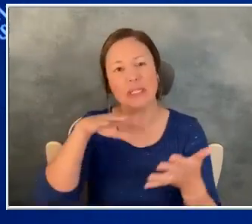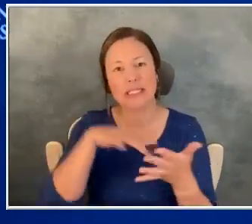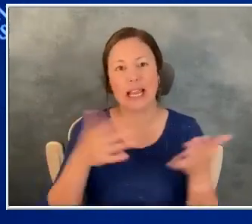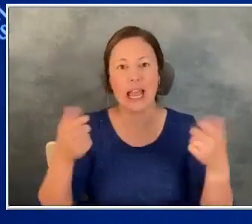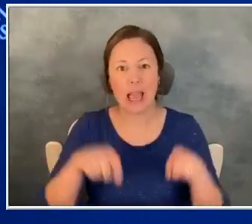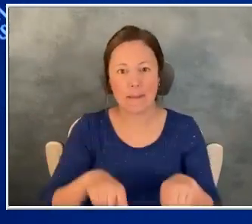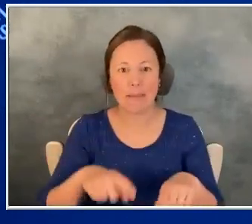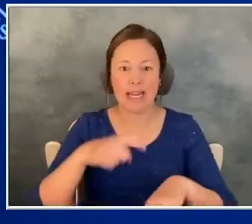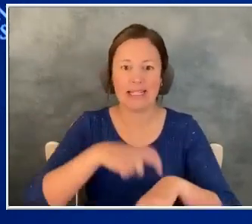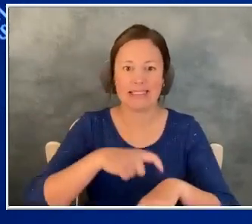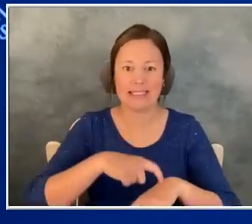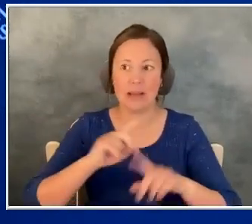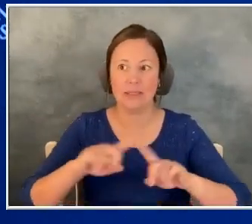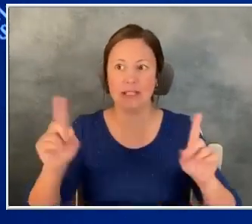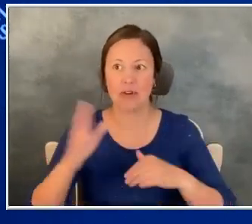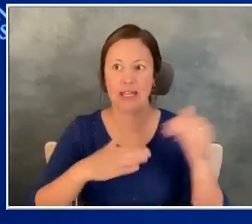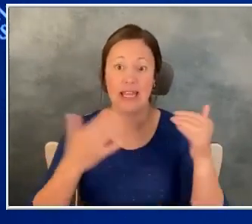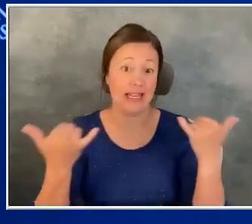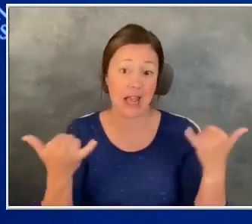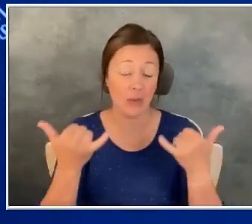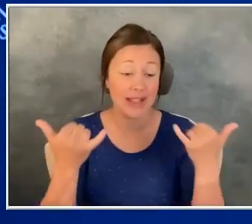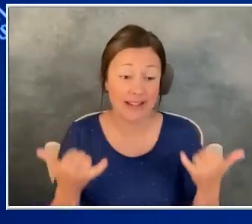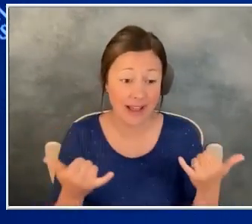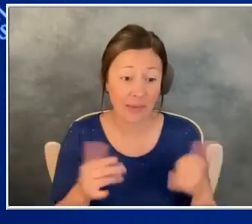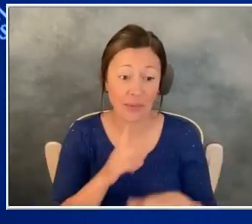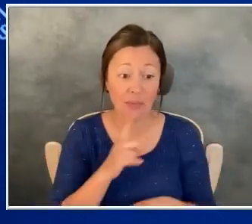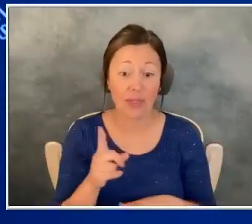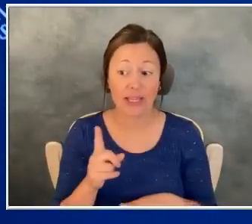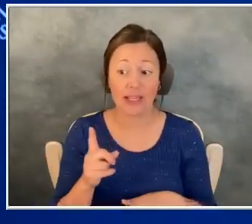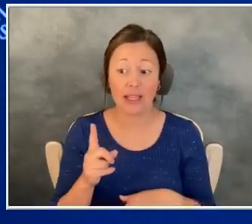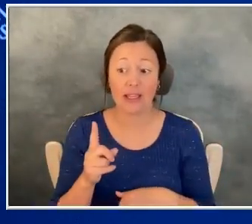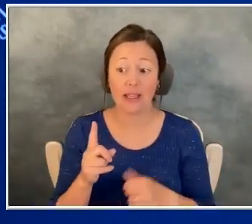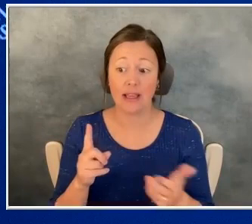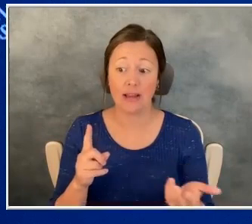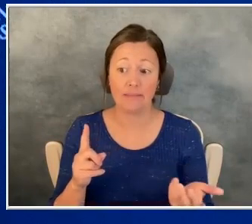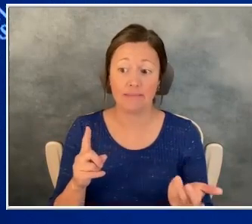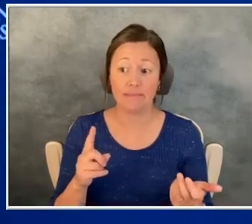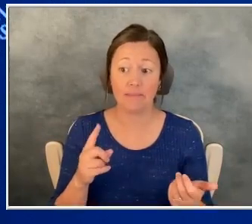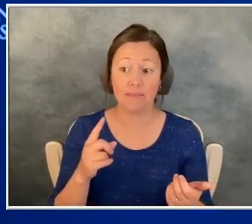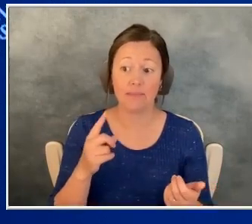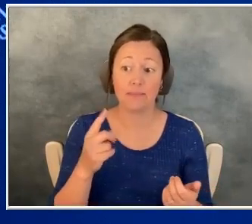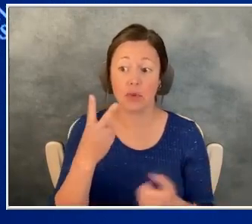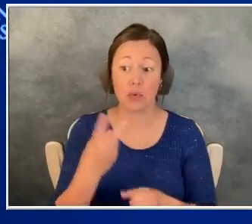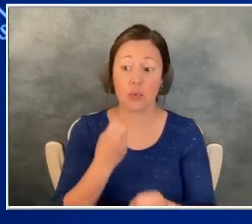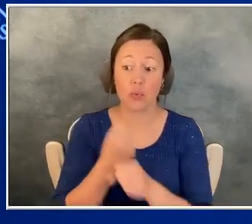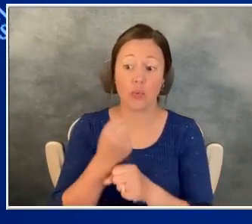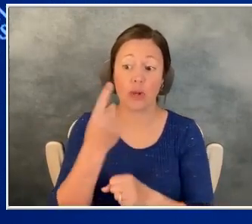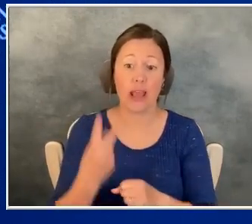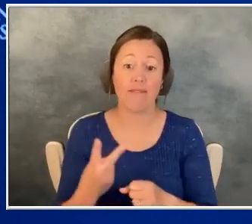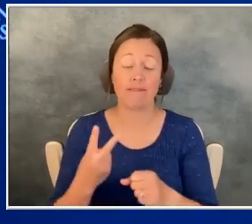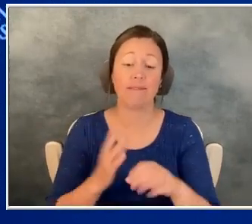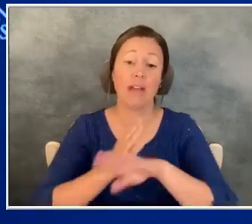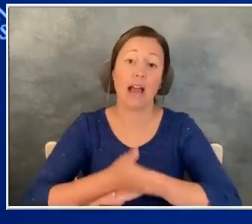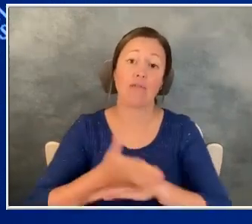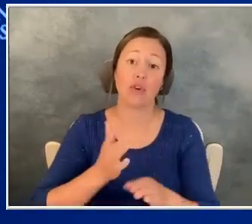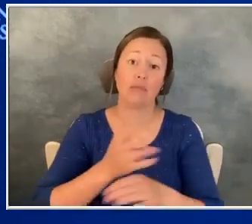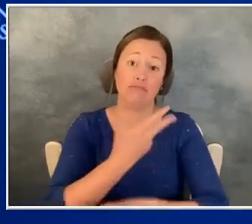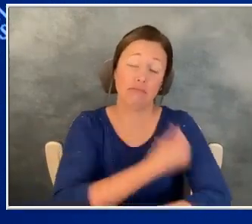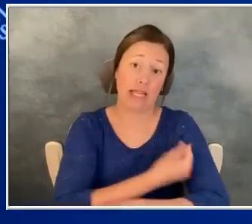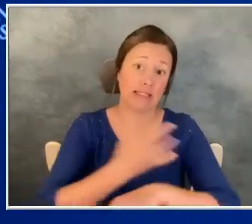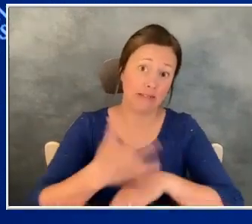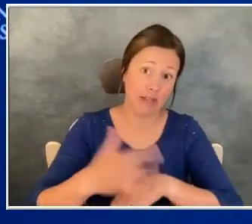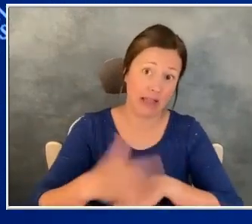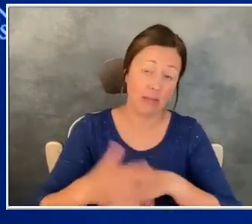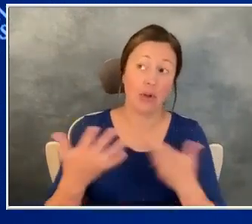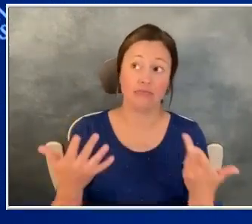different than this time period. Now we are, you know, two and a half years into vaccines being available, primary